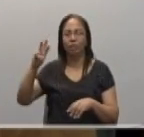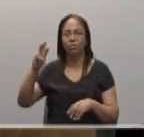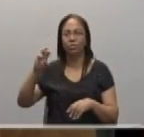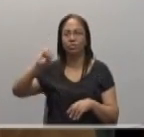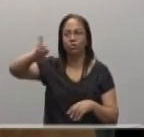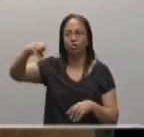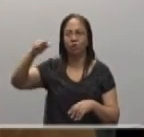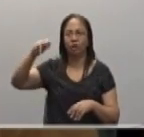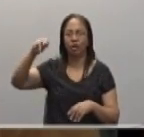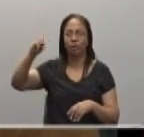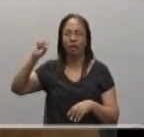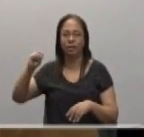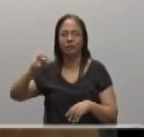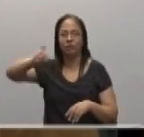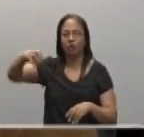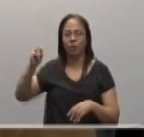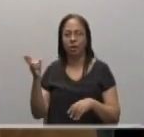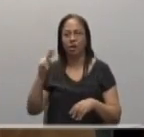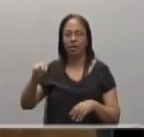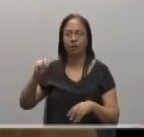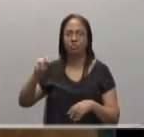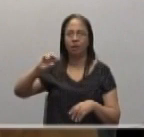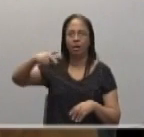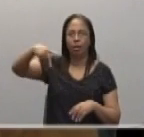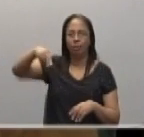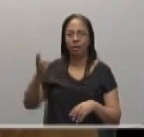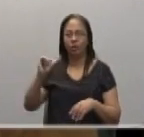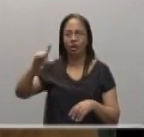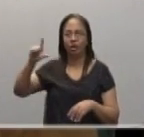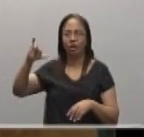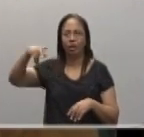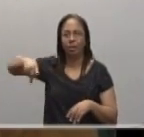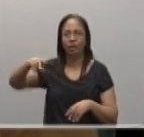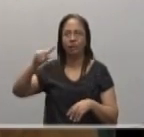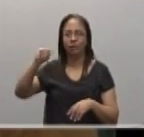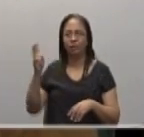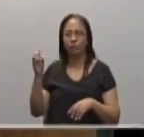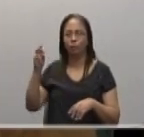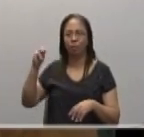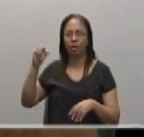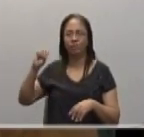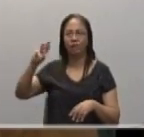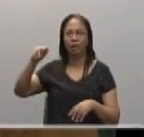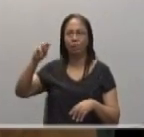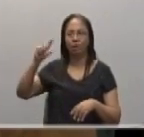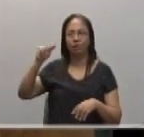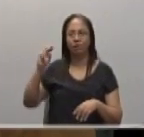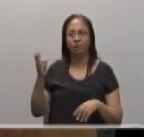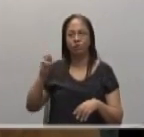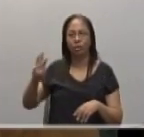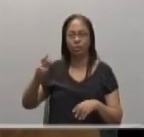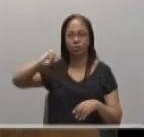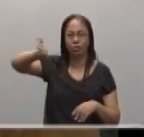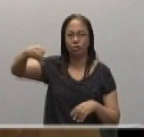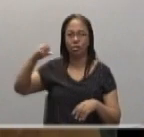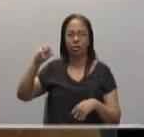Zibeli, and his brother John, Philip and Bartholomew, Thomas and Matthew, the tax collector, James,